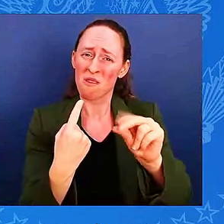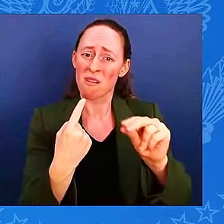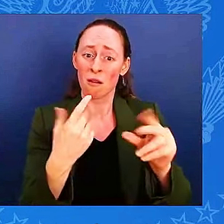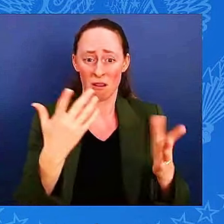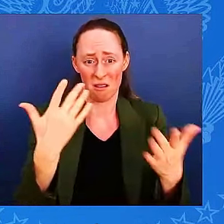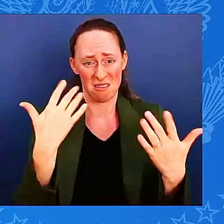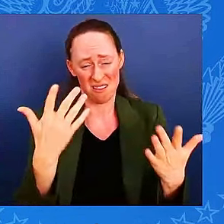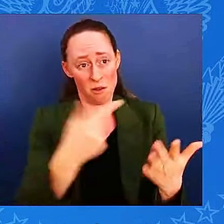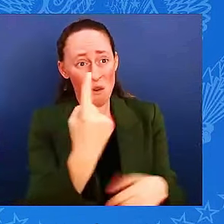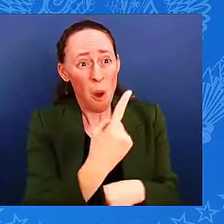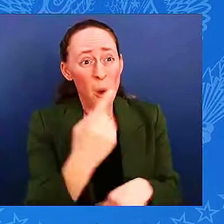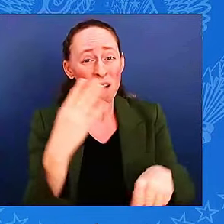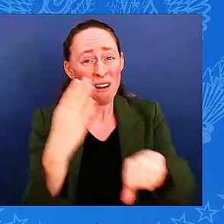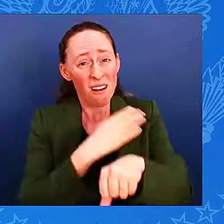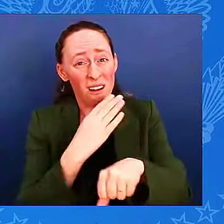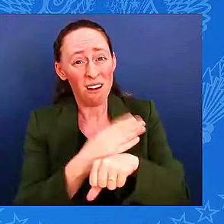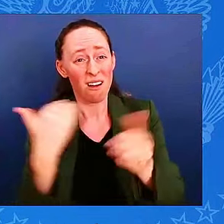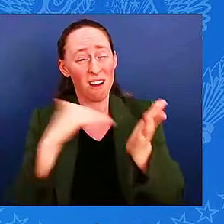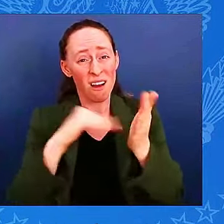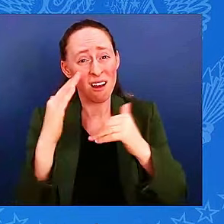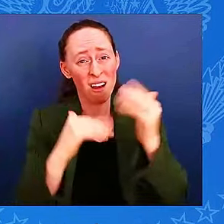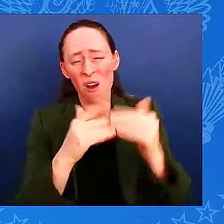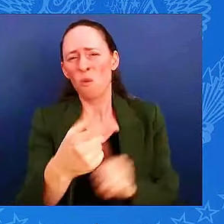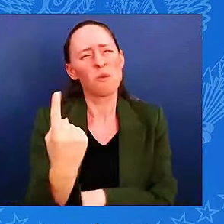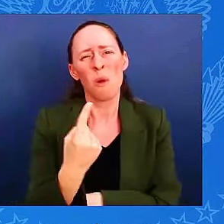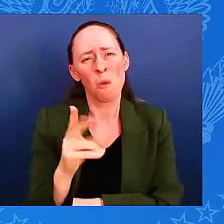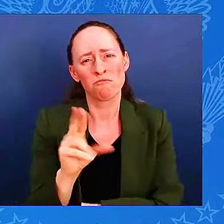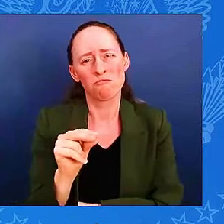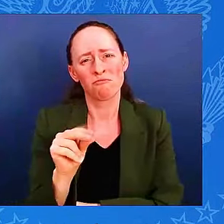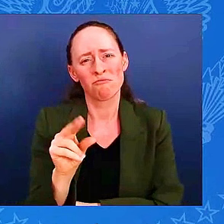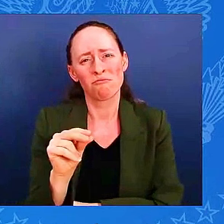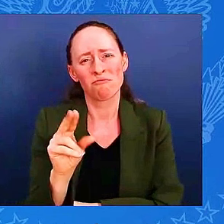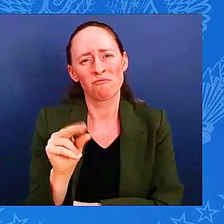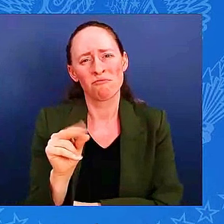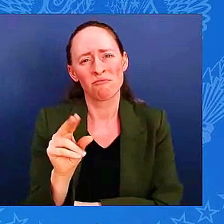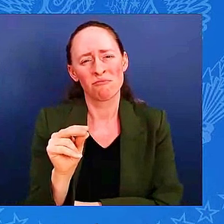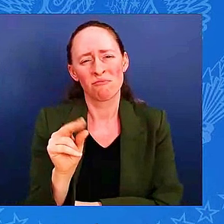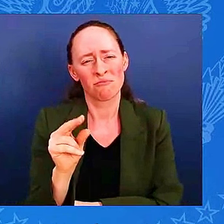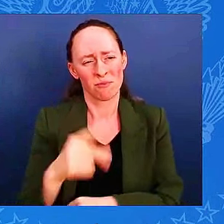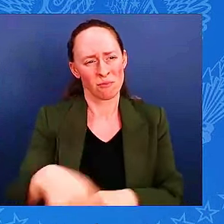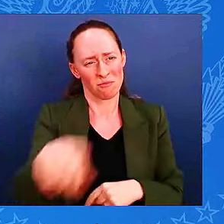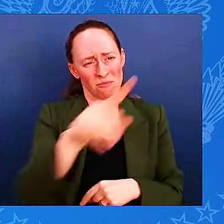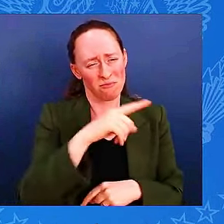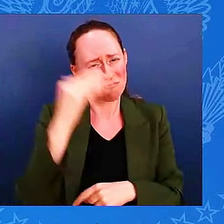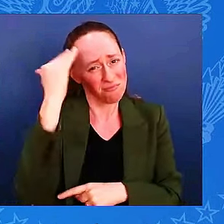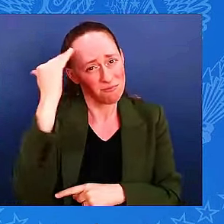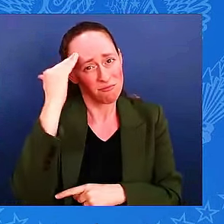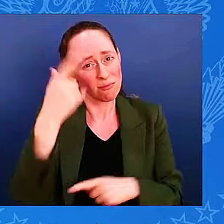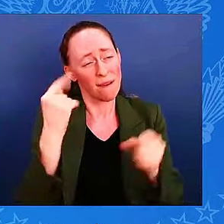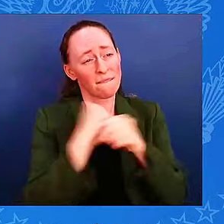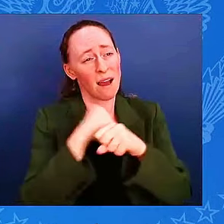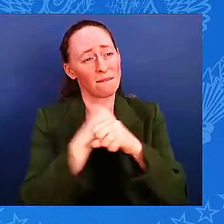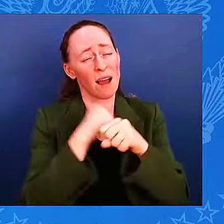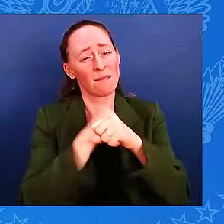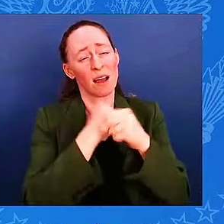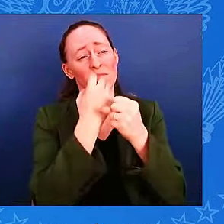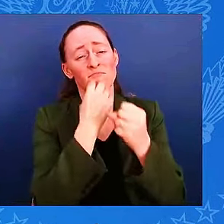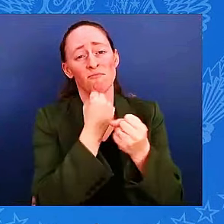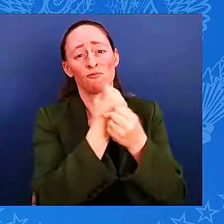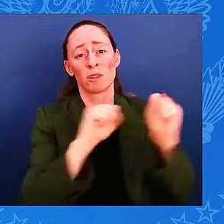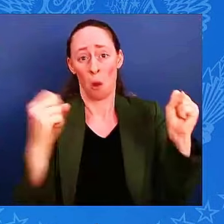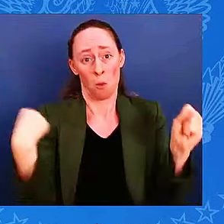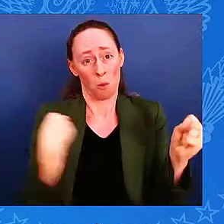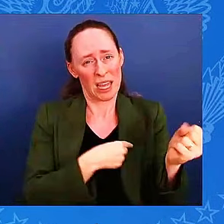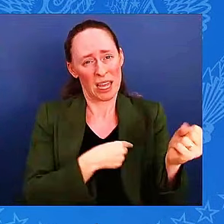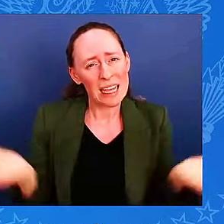have fought and died to win a future of freedom and independence. Mr. President, we all, we all stand by